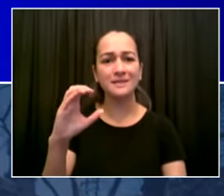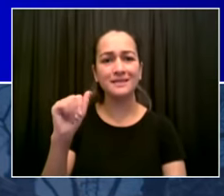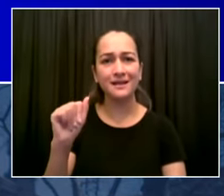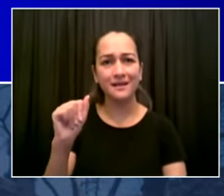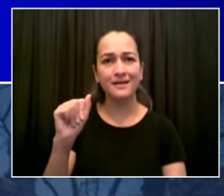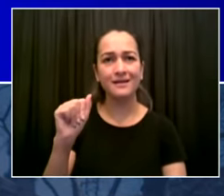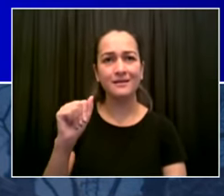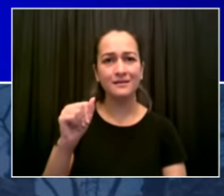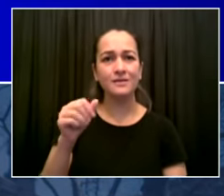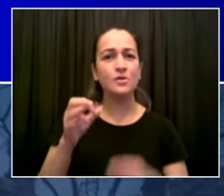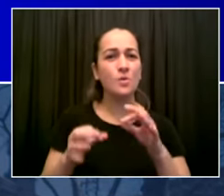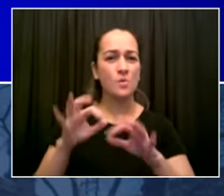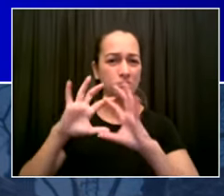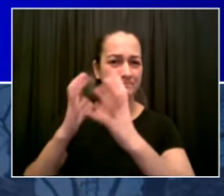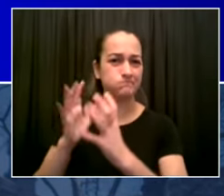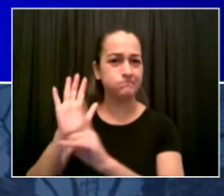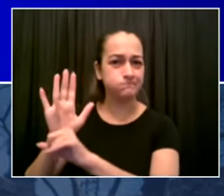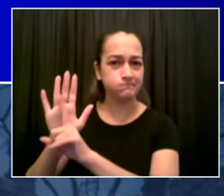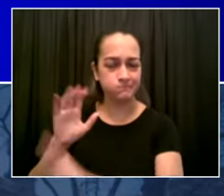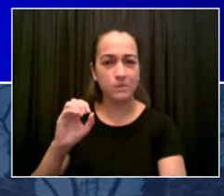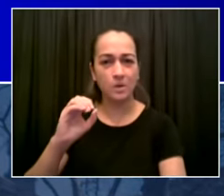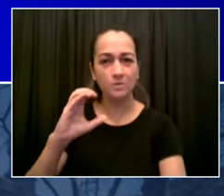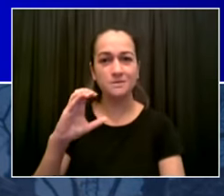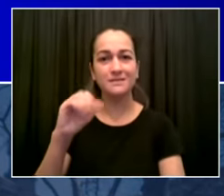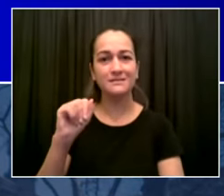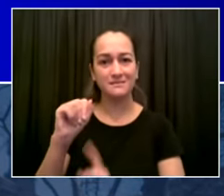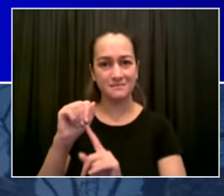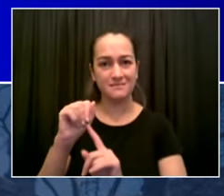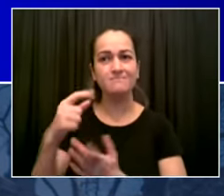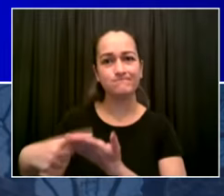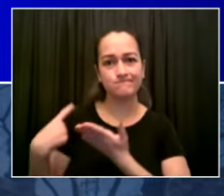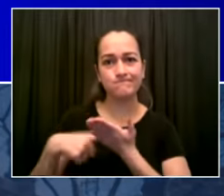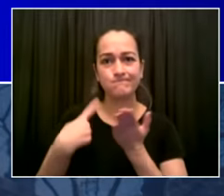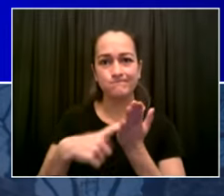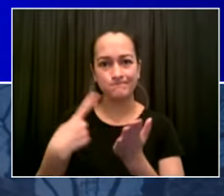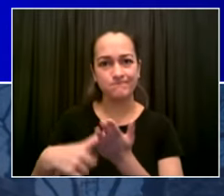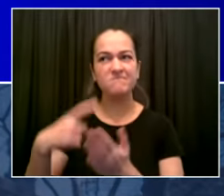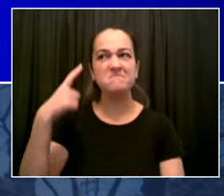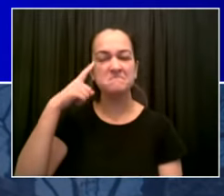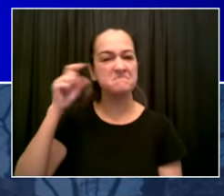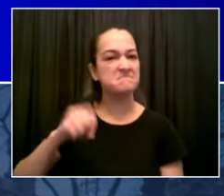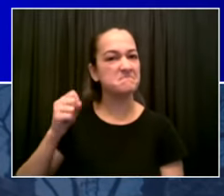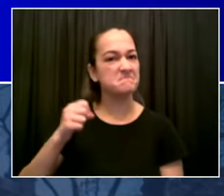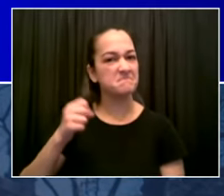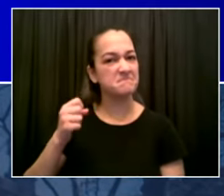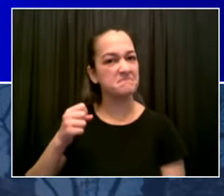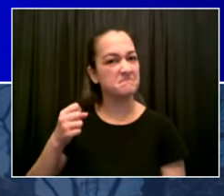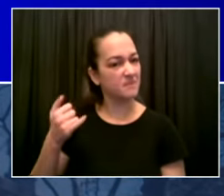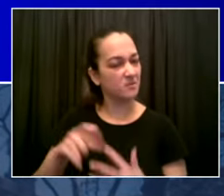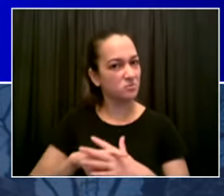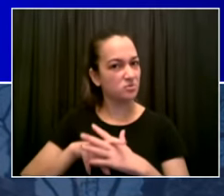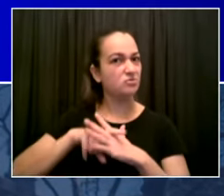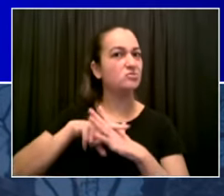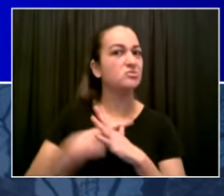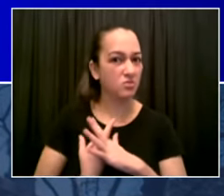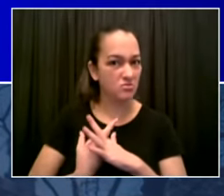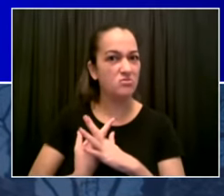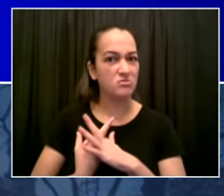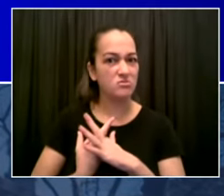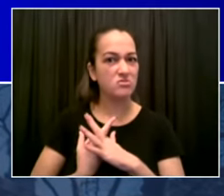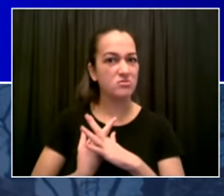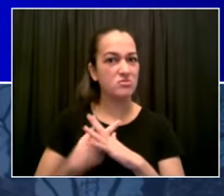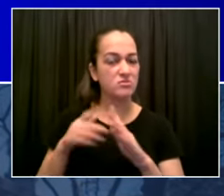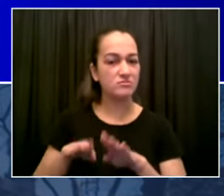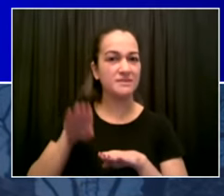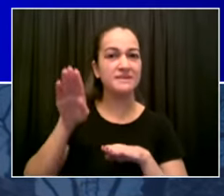fighting covid and for fighting crime okay now let me give you some other updates real quick we are seeing